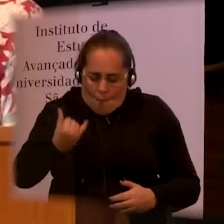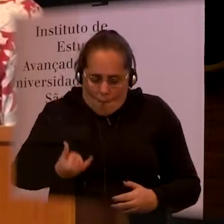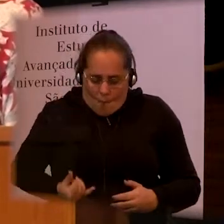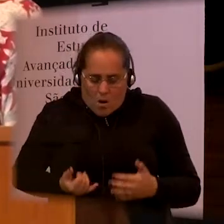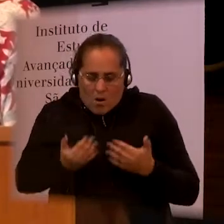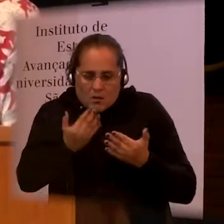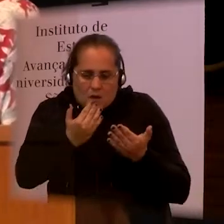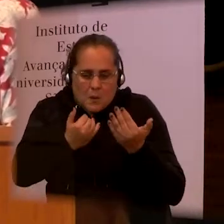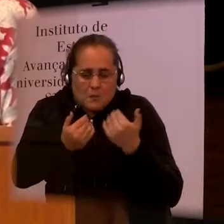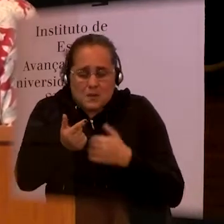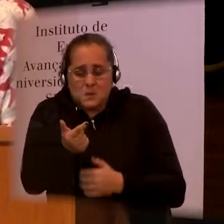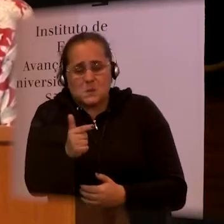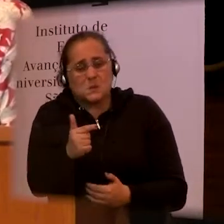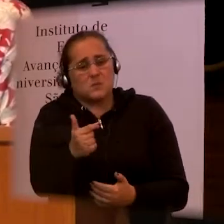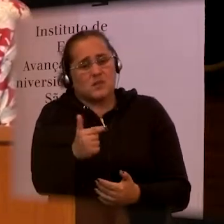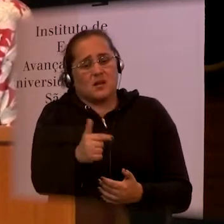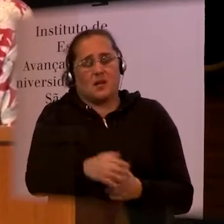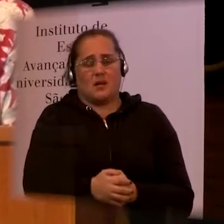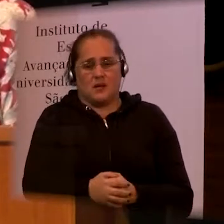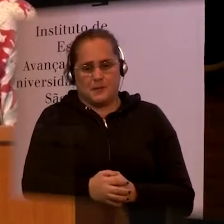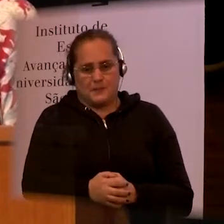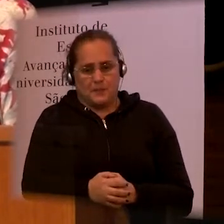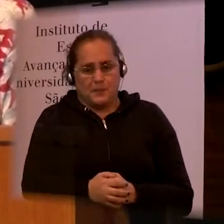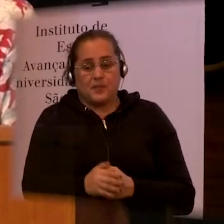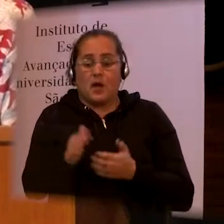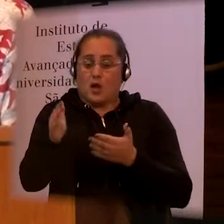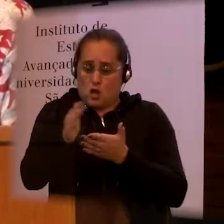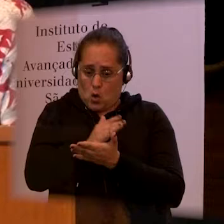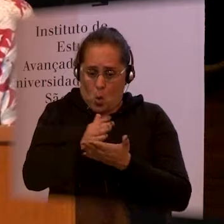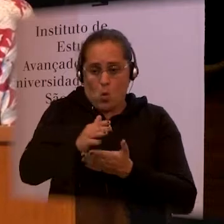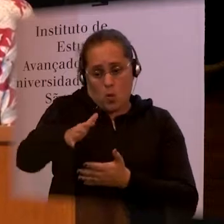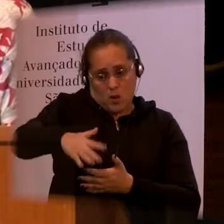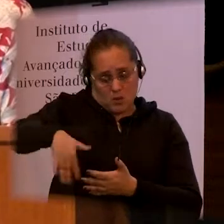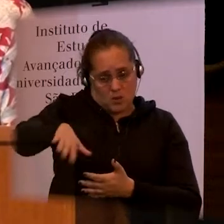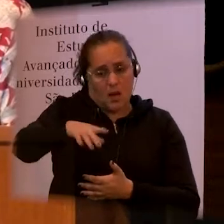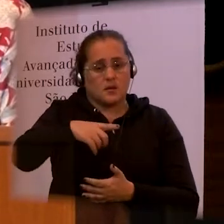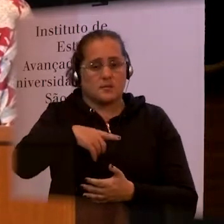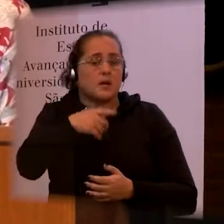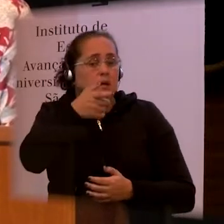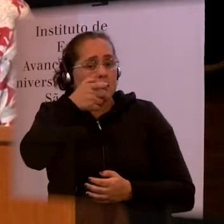are interested in. Where it would be wonderful to collaborate and look in this country too.